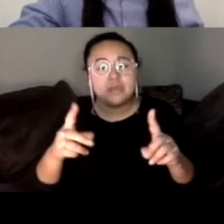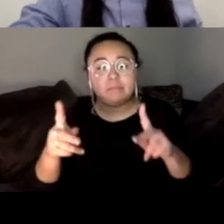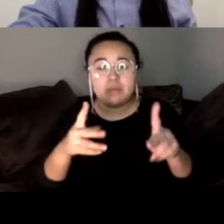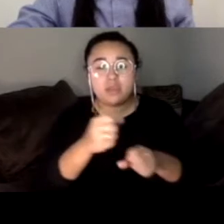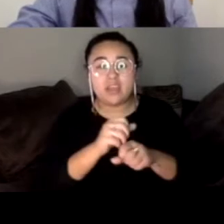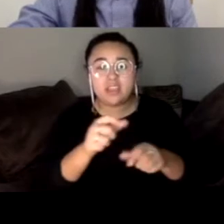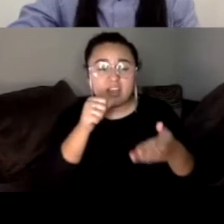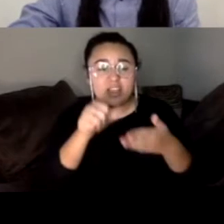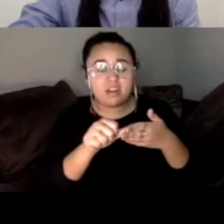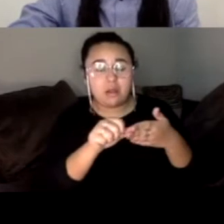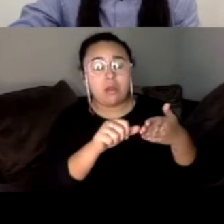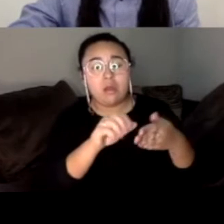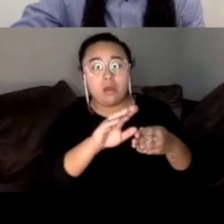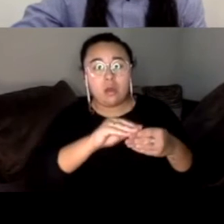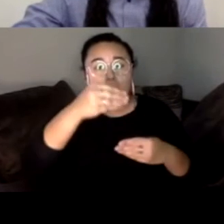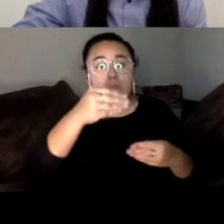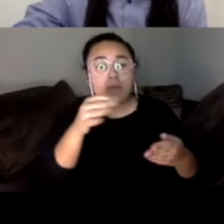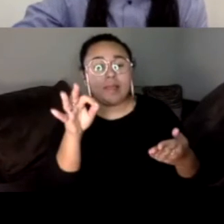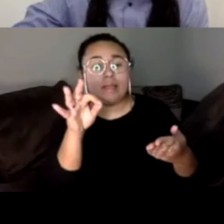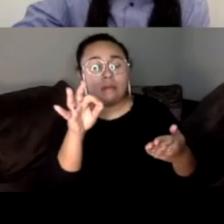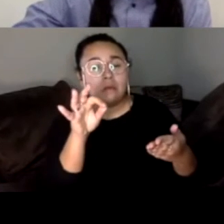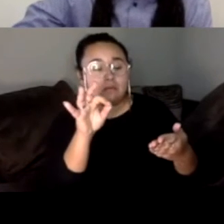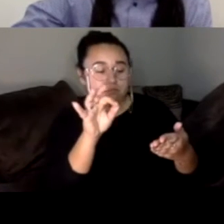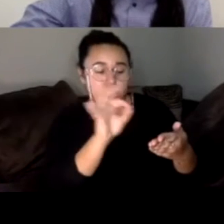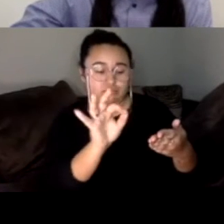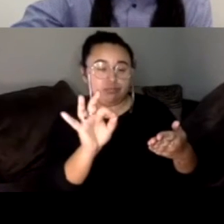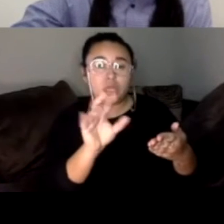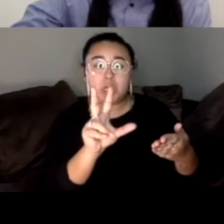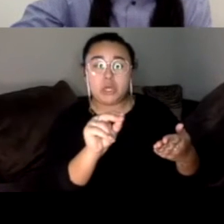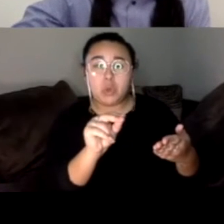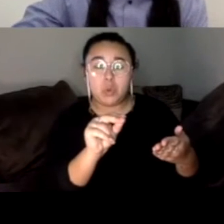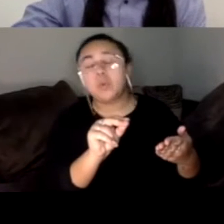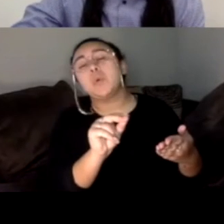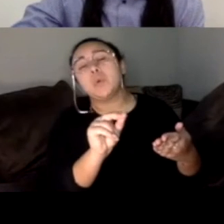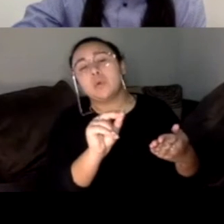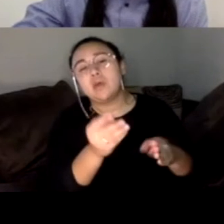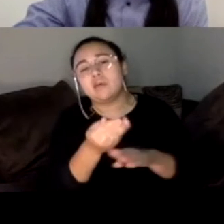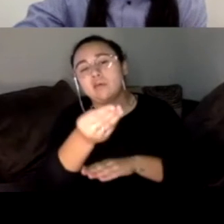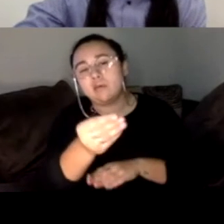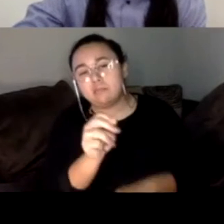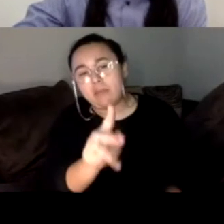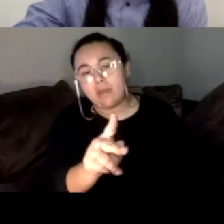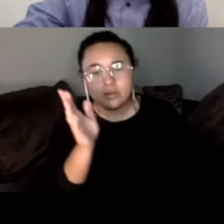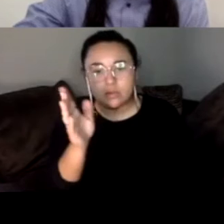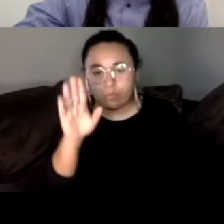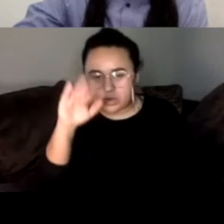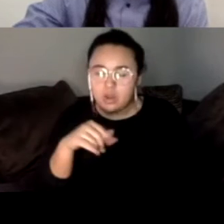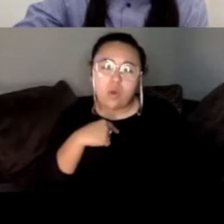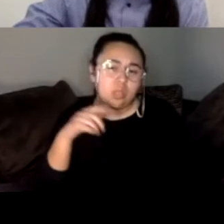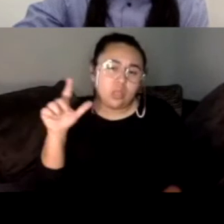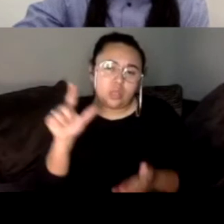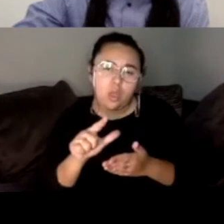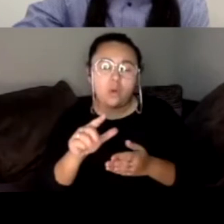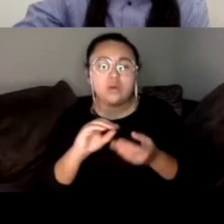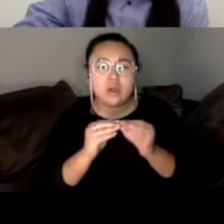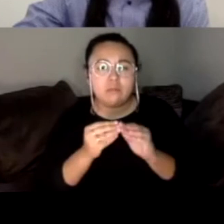vote. No. And then turn that thing back in. We know it's going to be a low voter turnout election, but I think your, um,